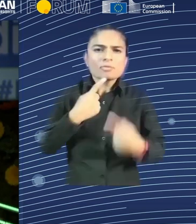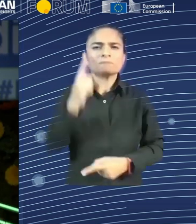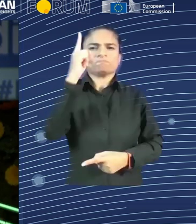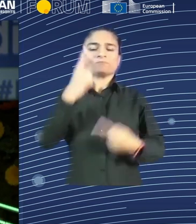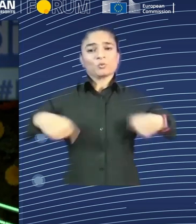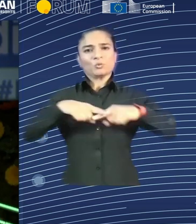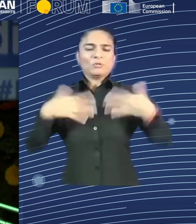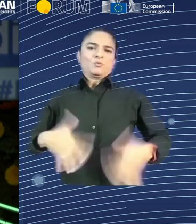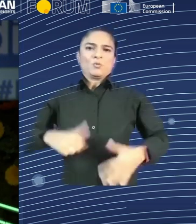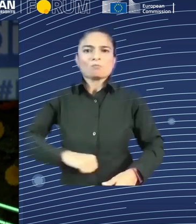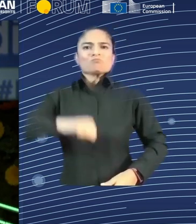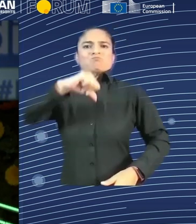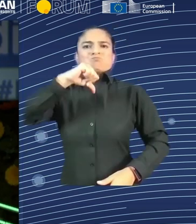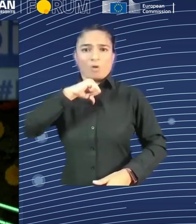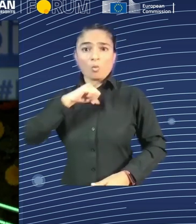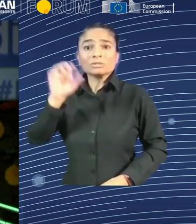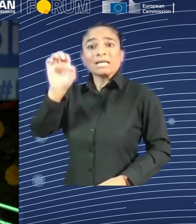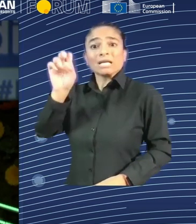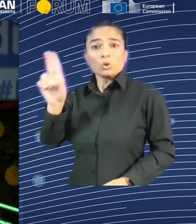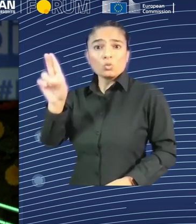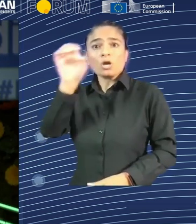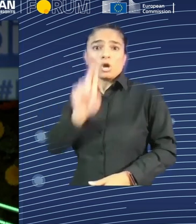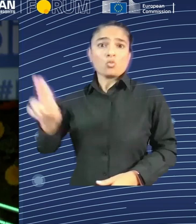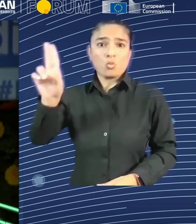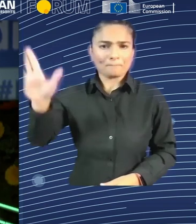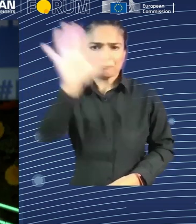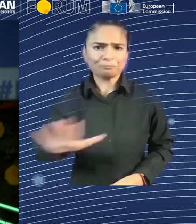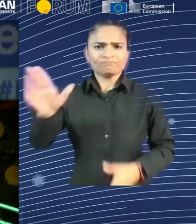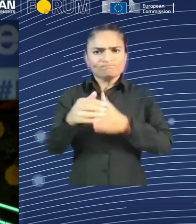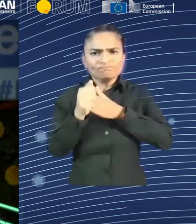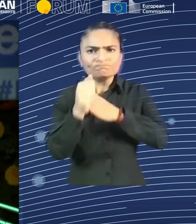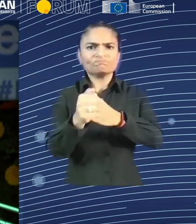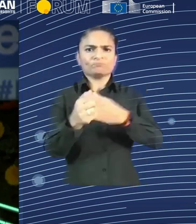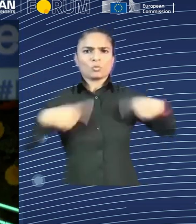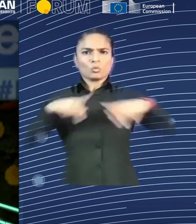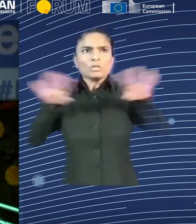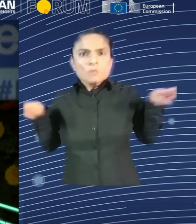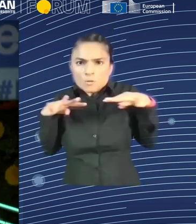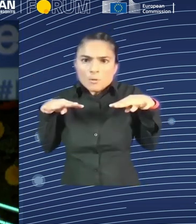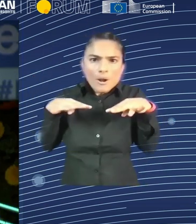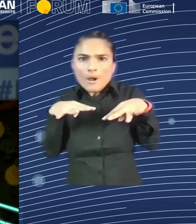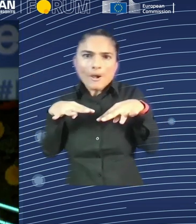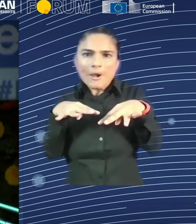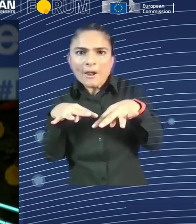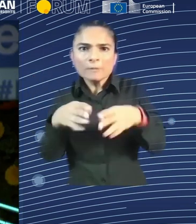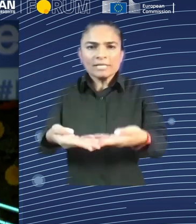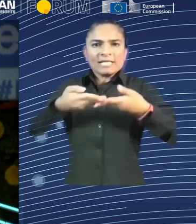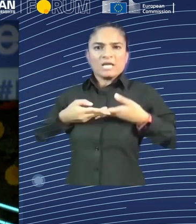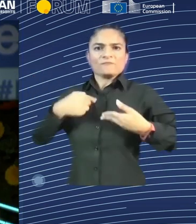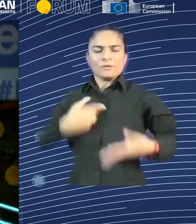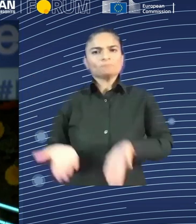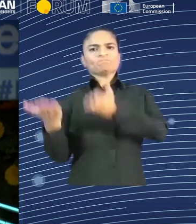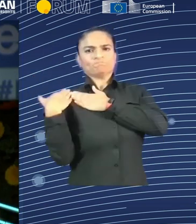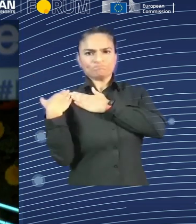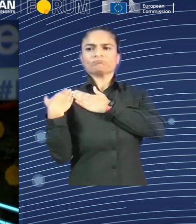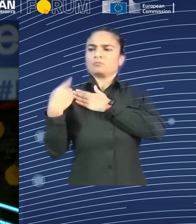responsibility to consider equal access, equity and inclusive growth, social responsibility and gender balance, safety and security as